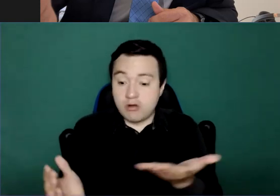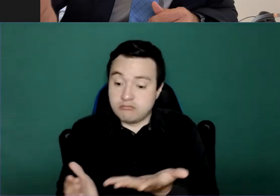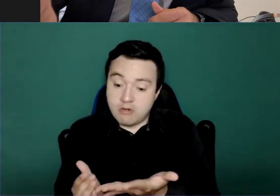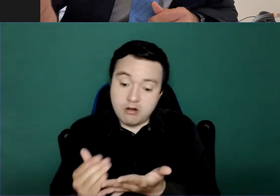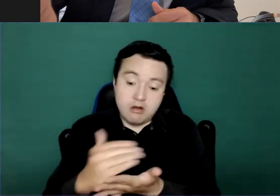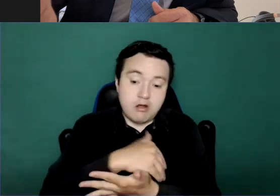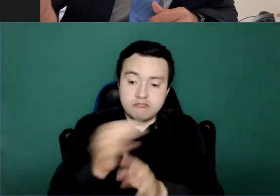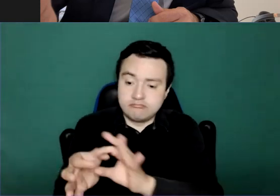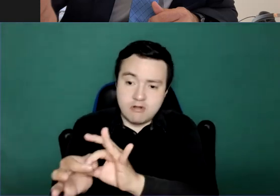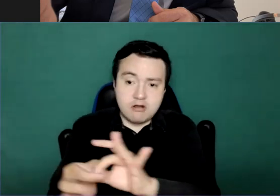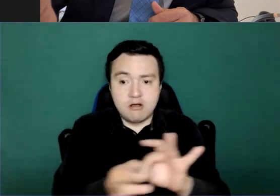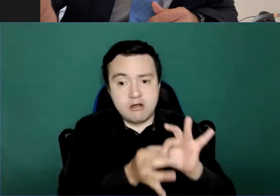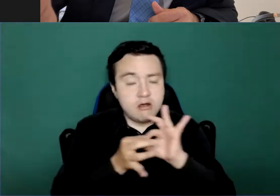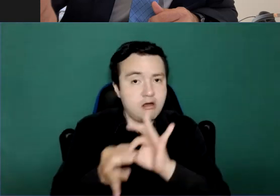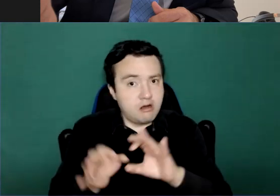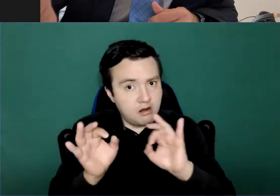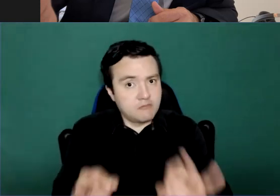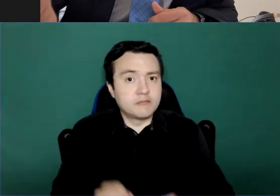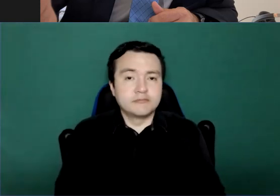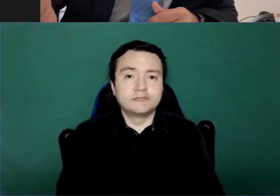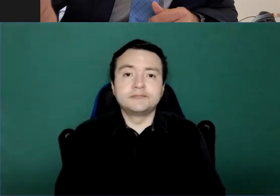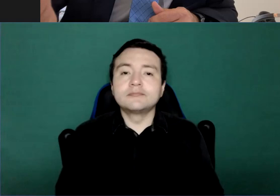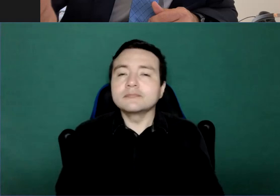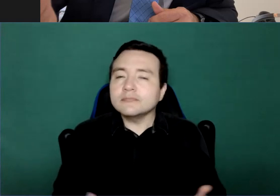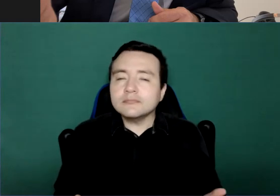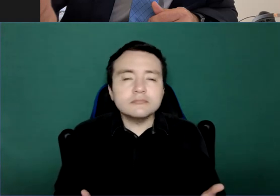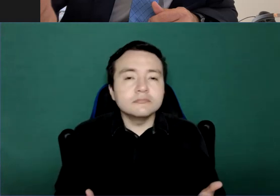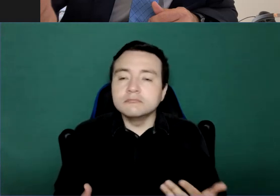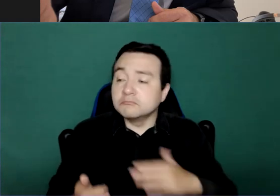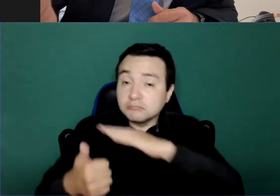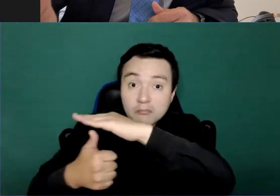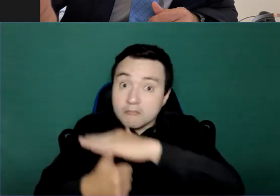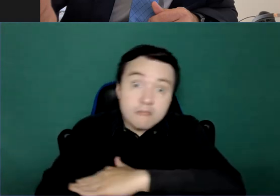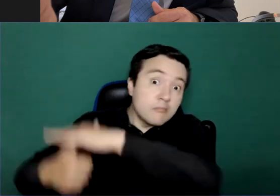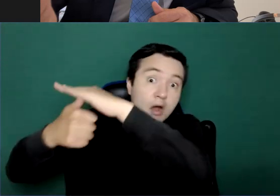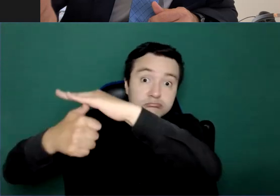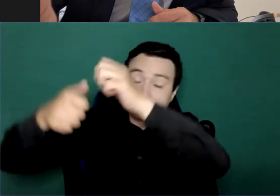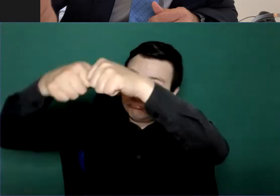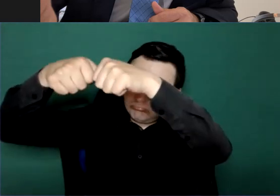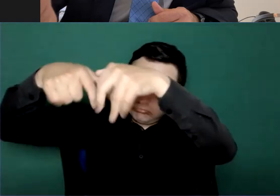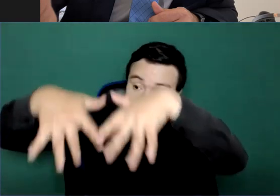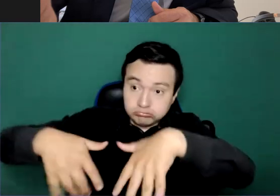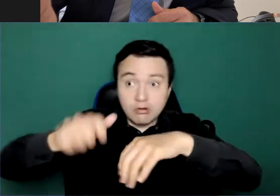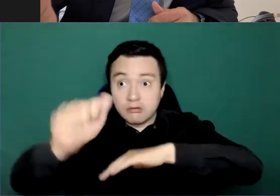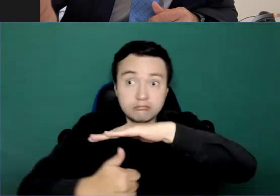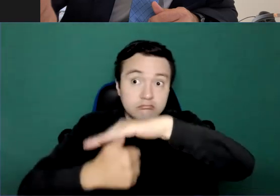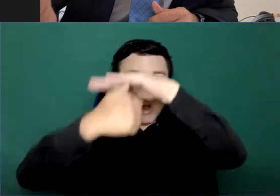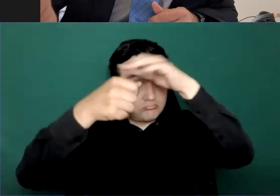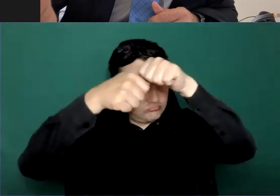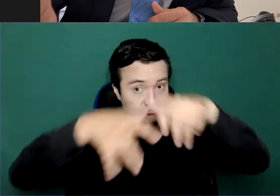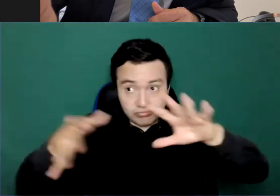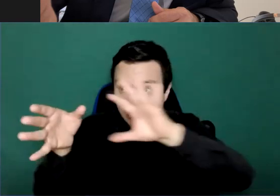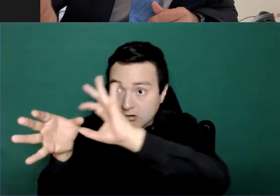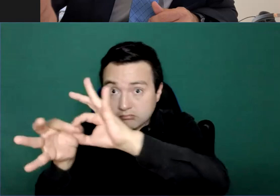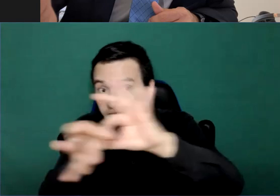levels if there is to be sustainable change. Addressing mental health is central to achieving universal